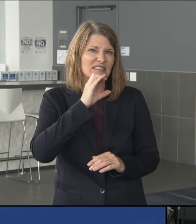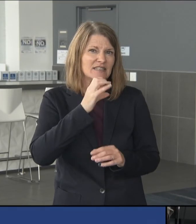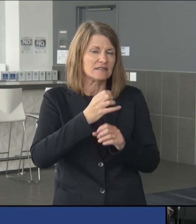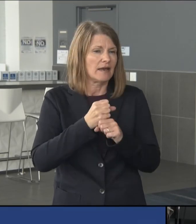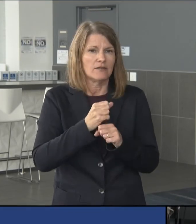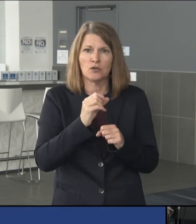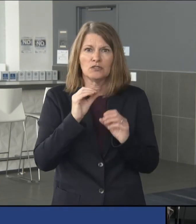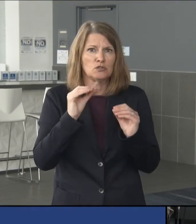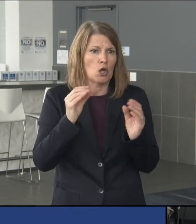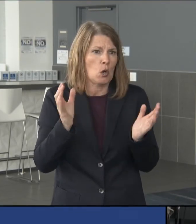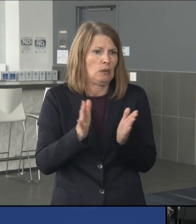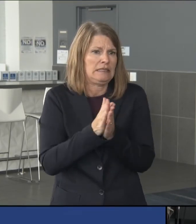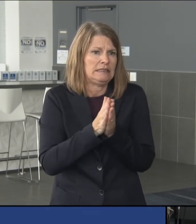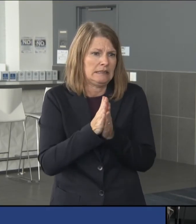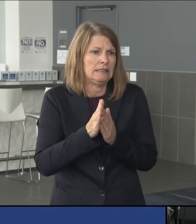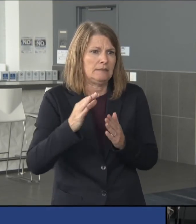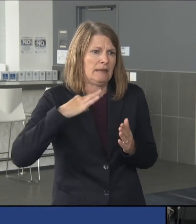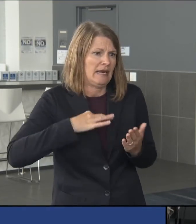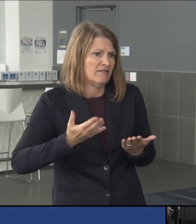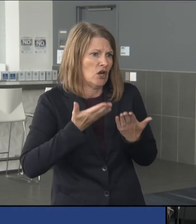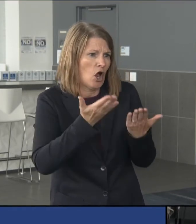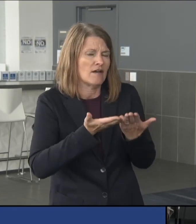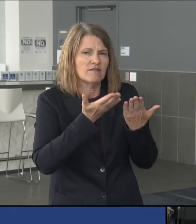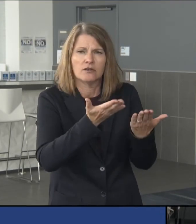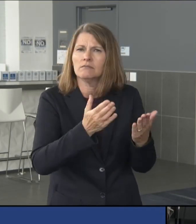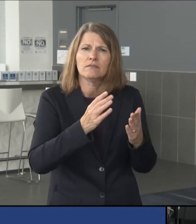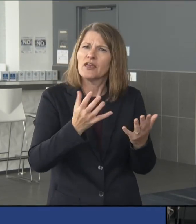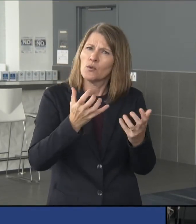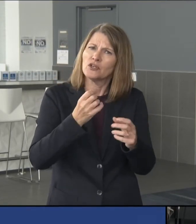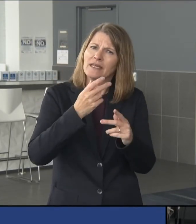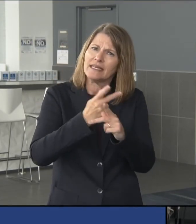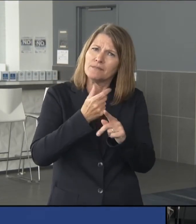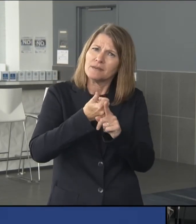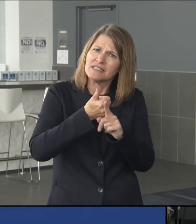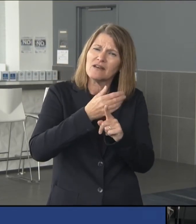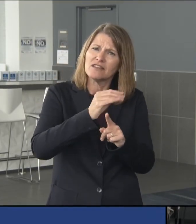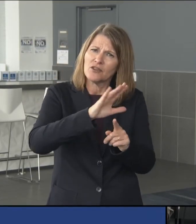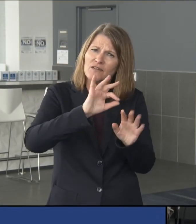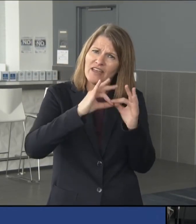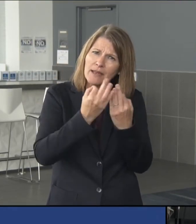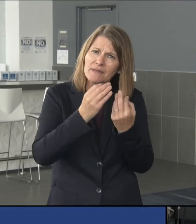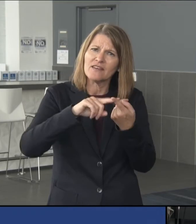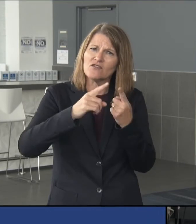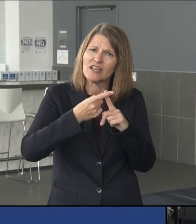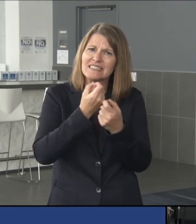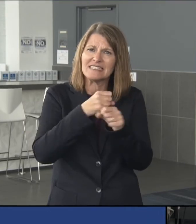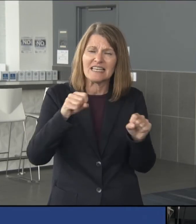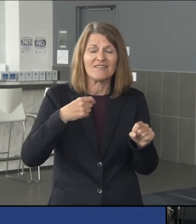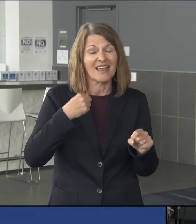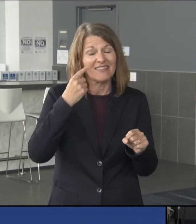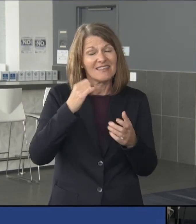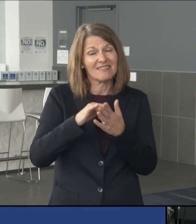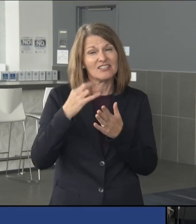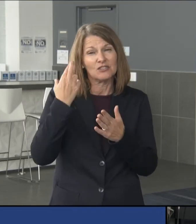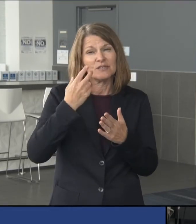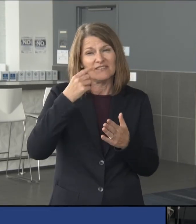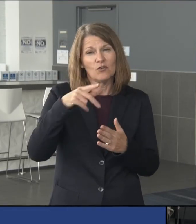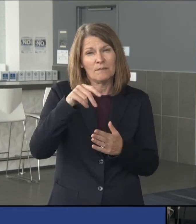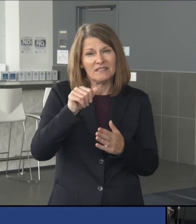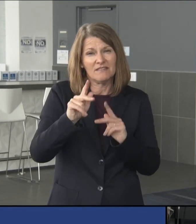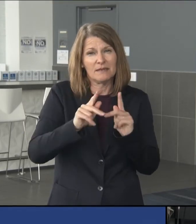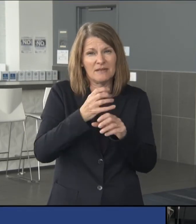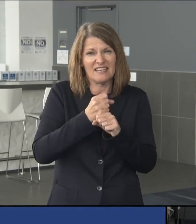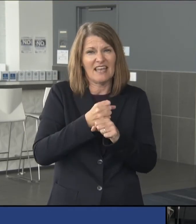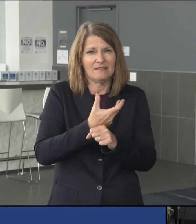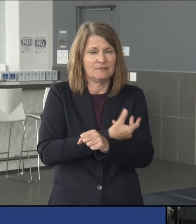safe and they wanted to keep their family members and friends safe. And I think that's what's going to motivate Pennsylvanians. Governor, what's the next